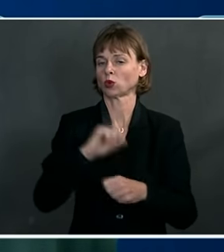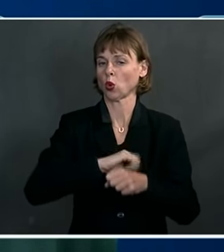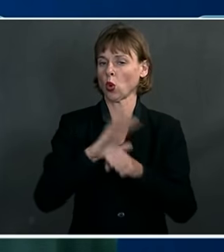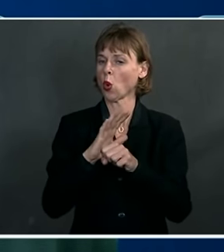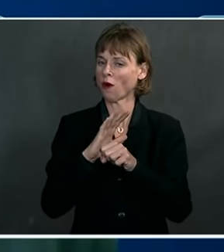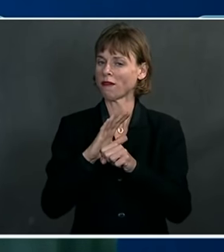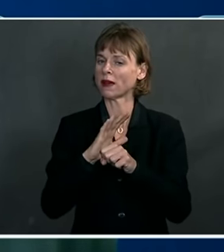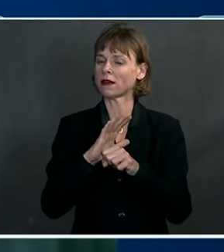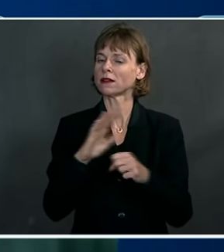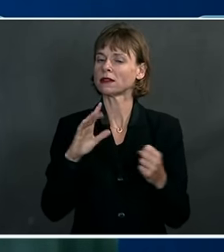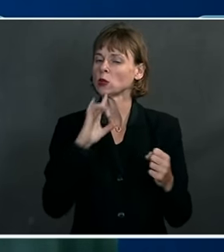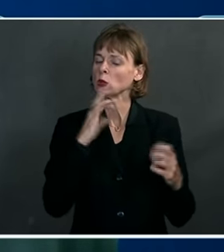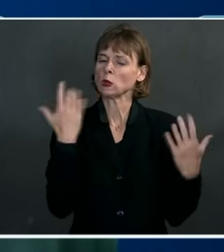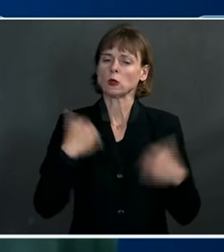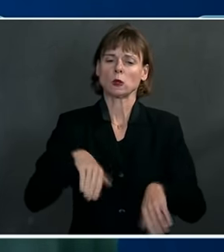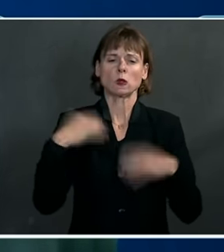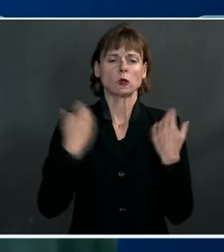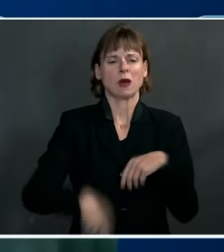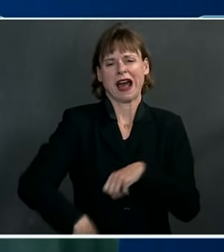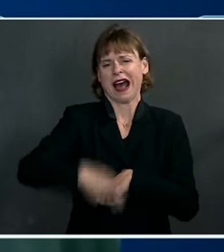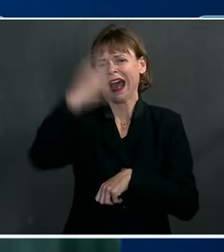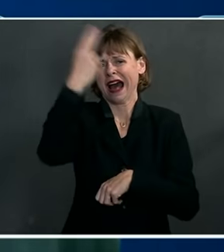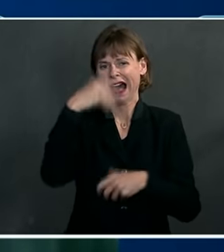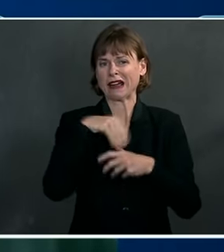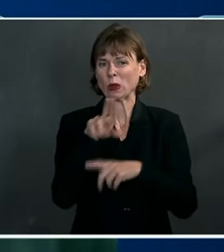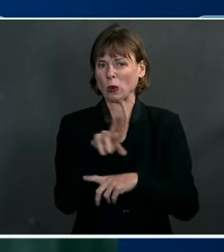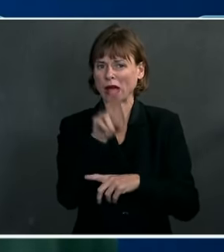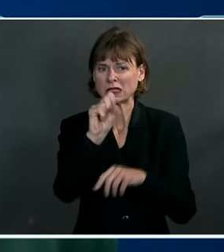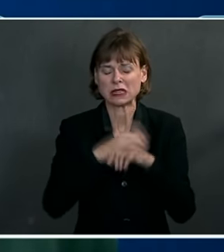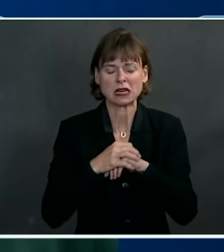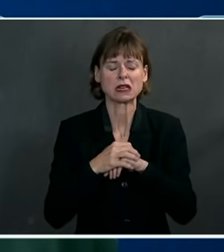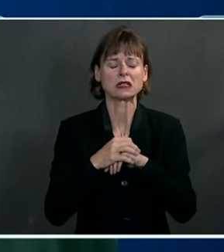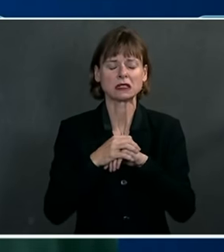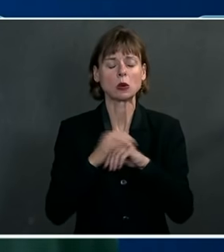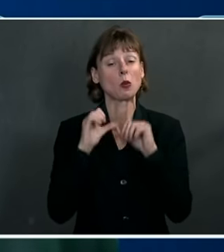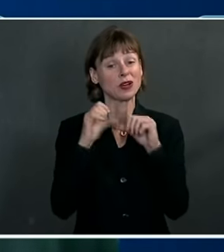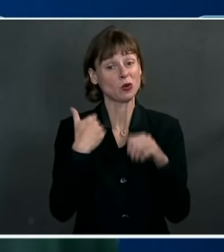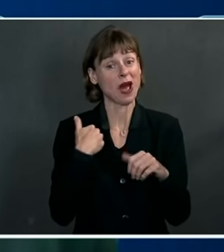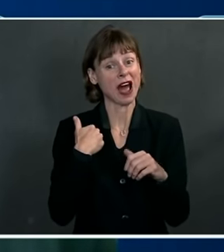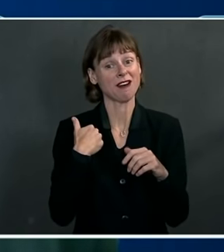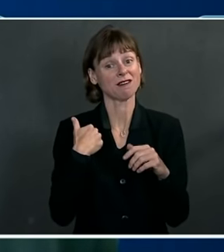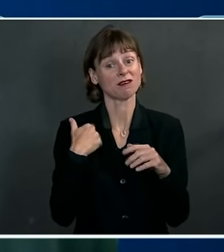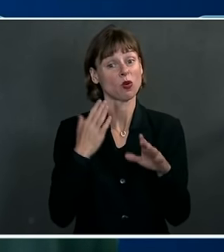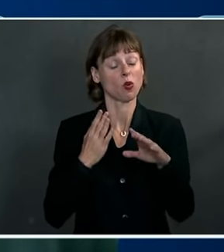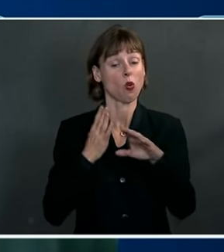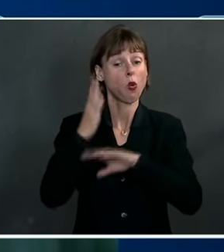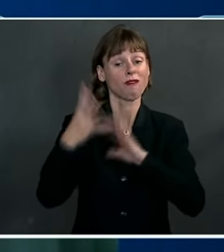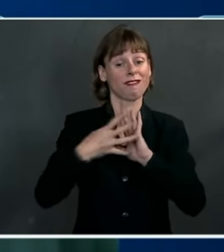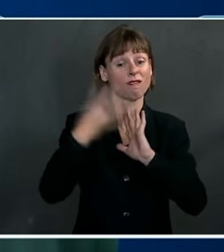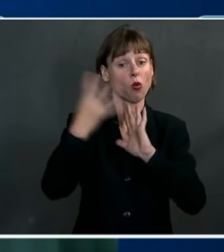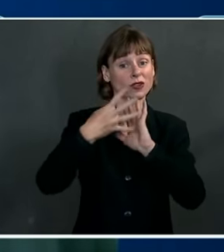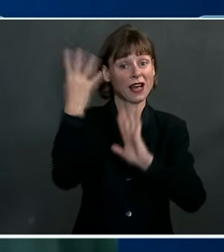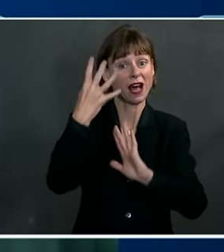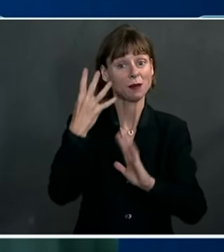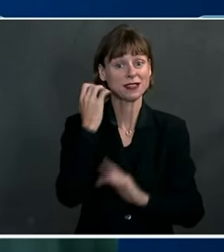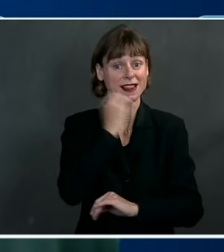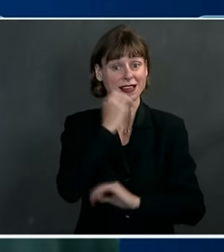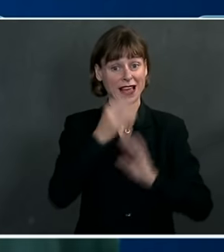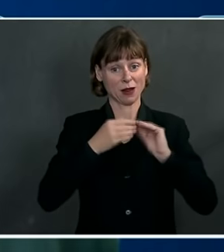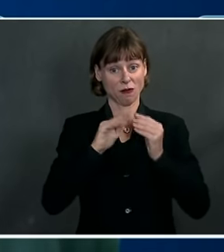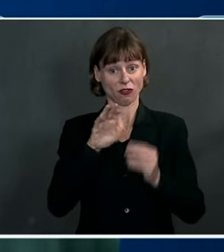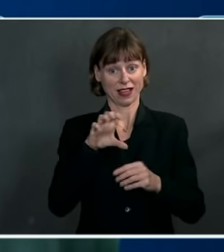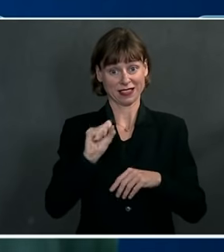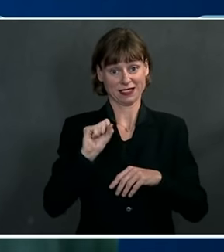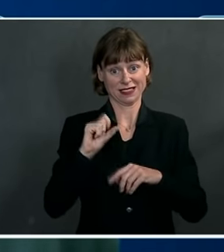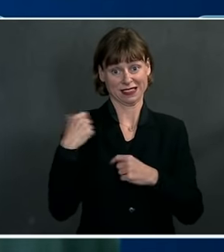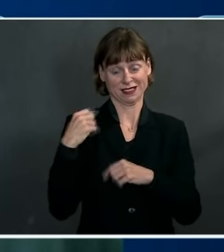extraordinarily high in the United States. We continue to have over four times the daily number of cases as we have over